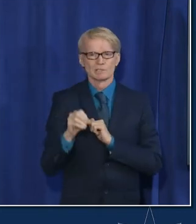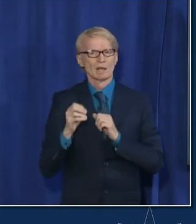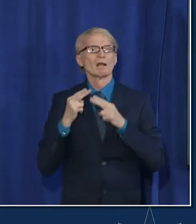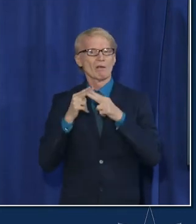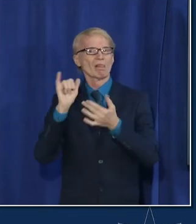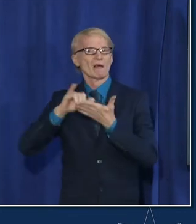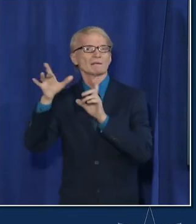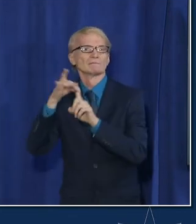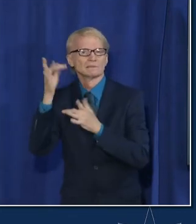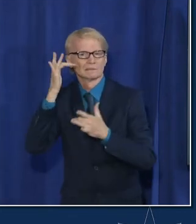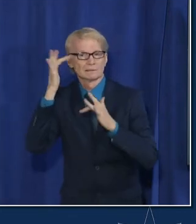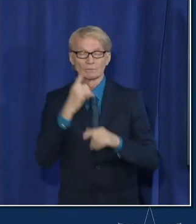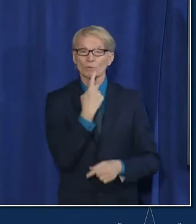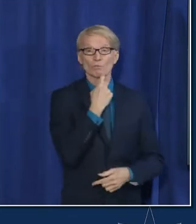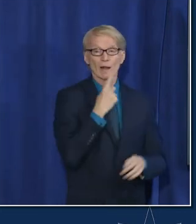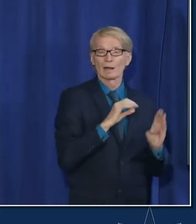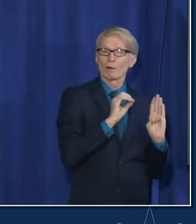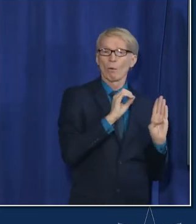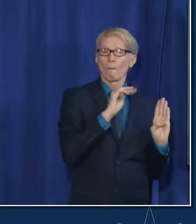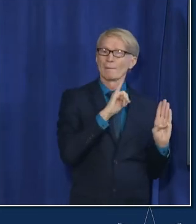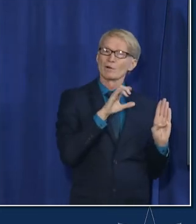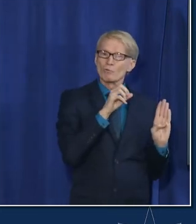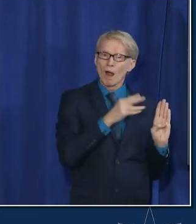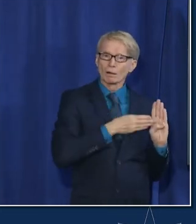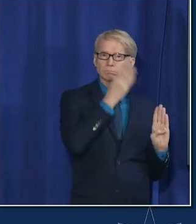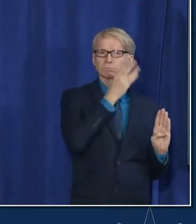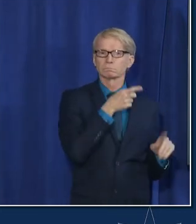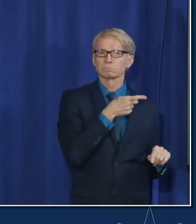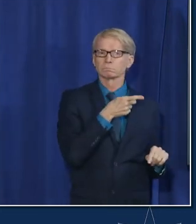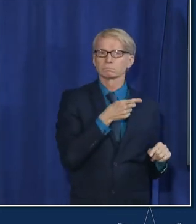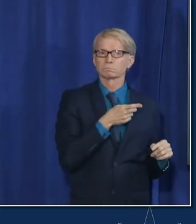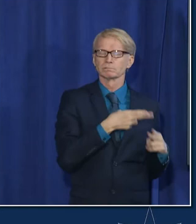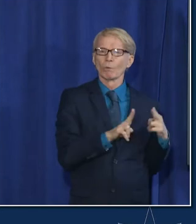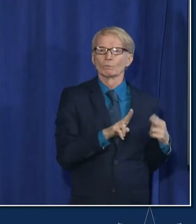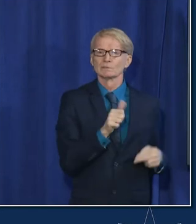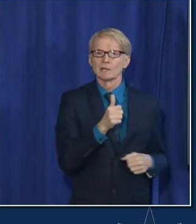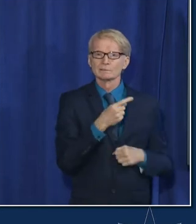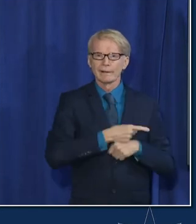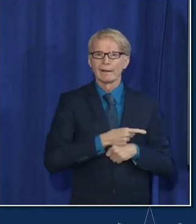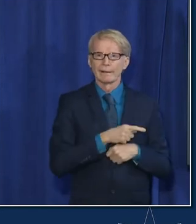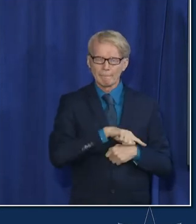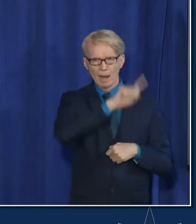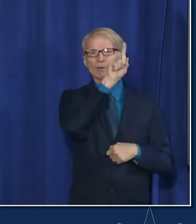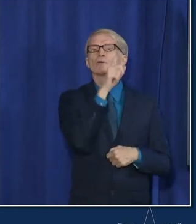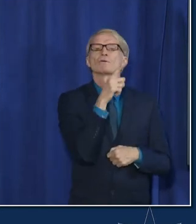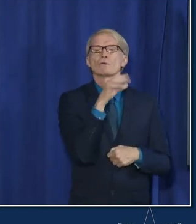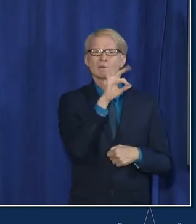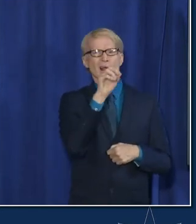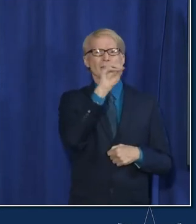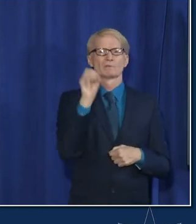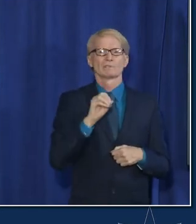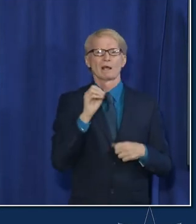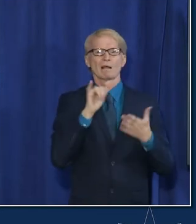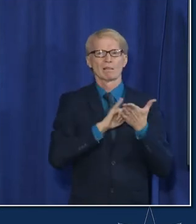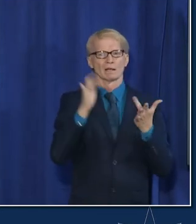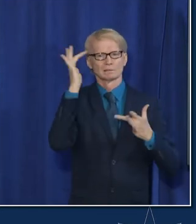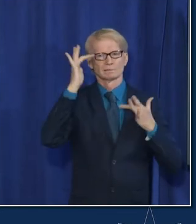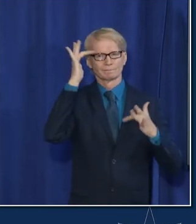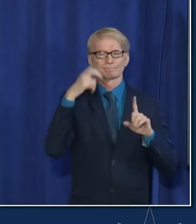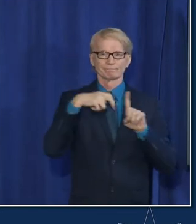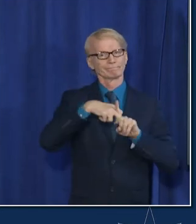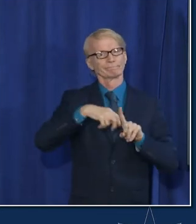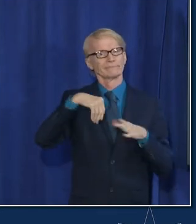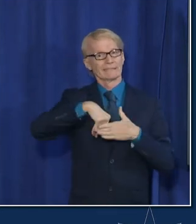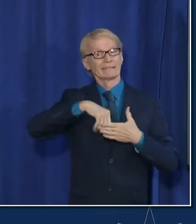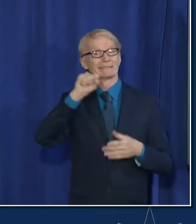variant red is the omicron variant so it took about 10 days to get to the point where 90 of the virus that they're detecting in